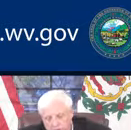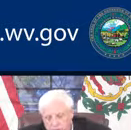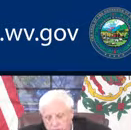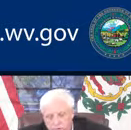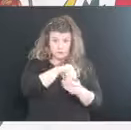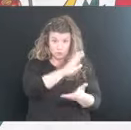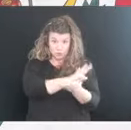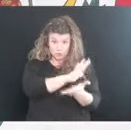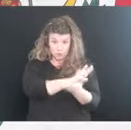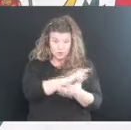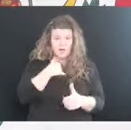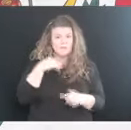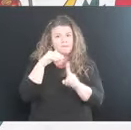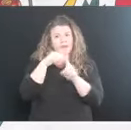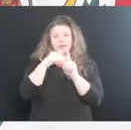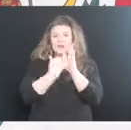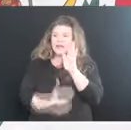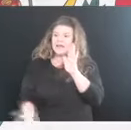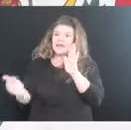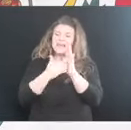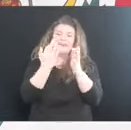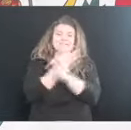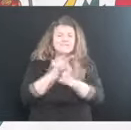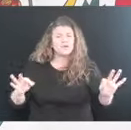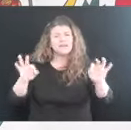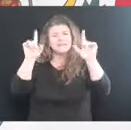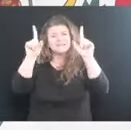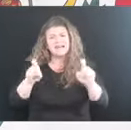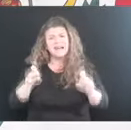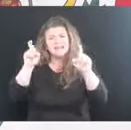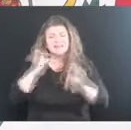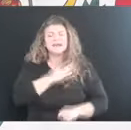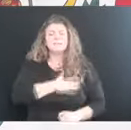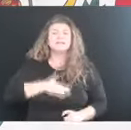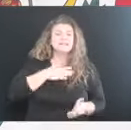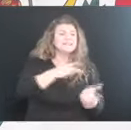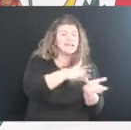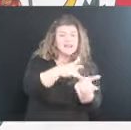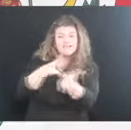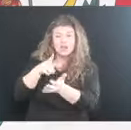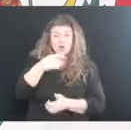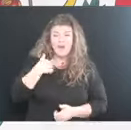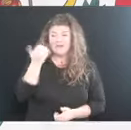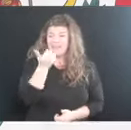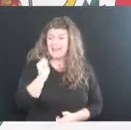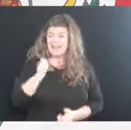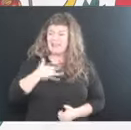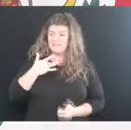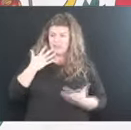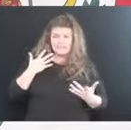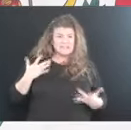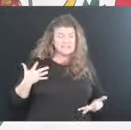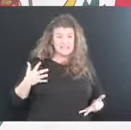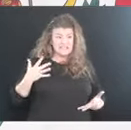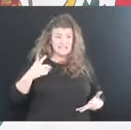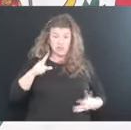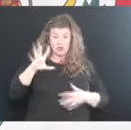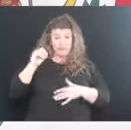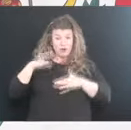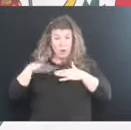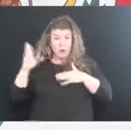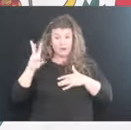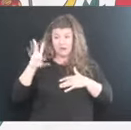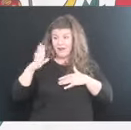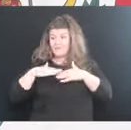remind you over and over about the free testing and take advantage of it. And if you have any symptoms at all, especially if you're 50 and older,